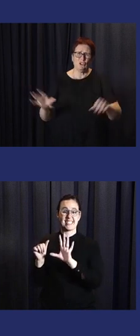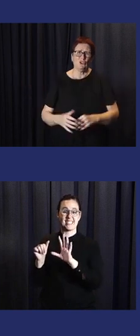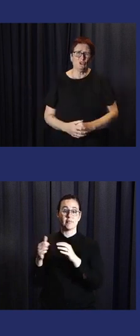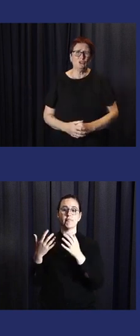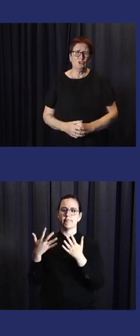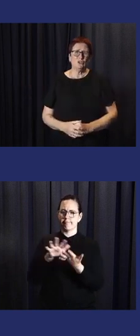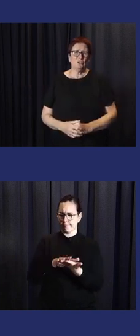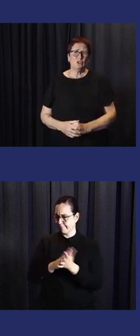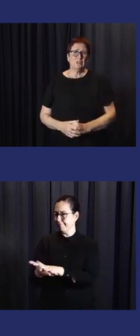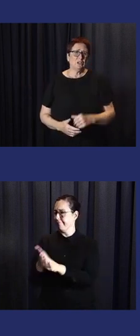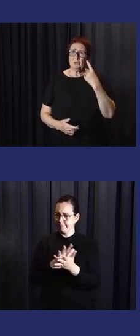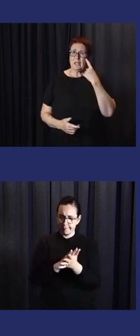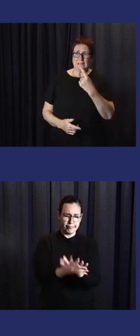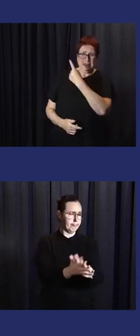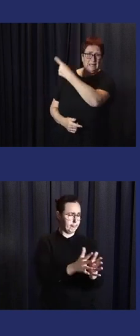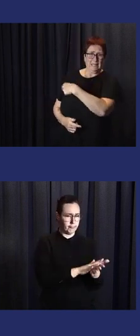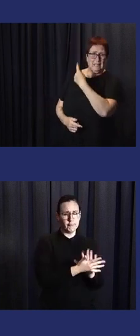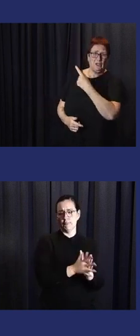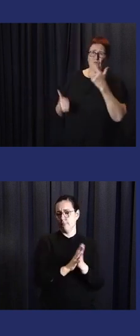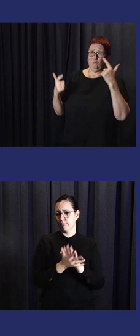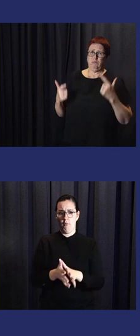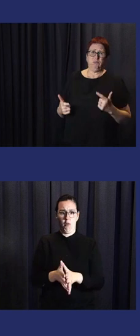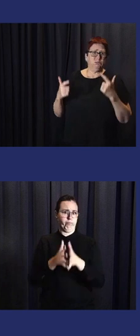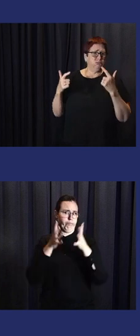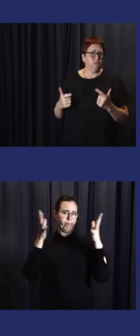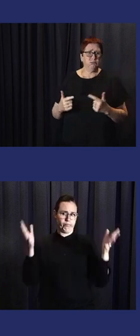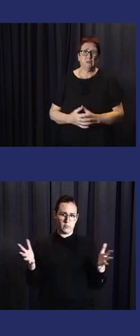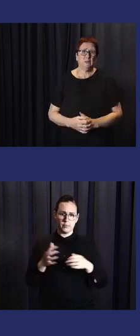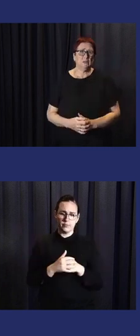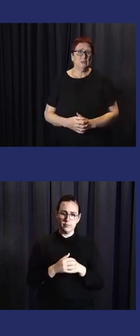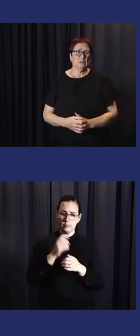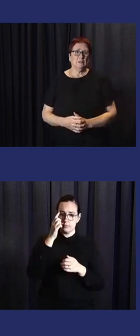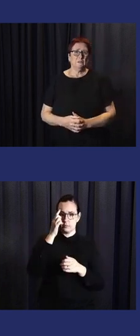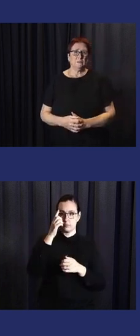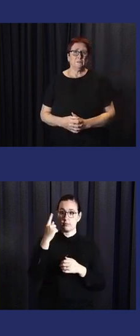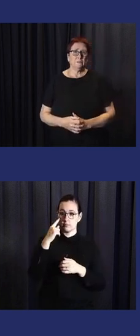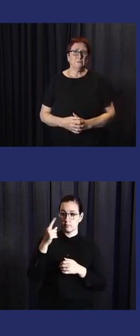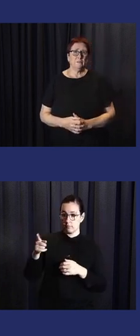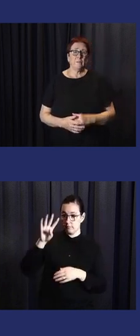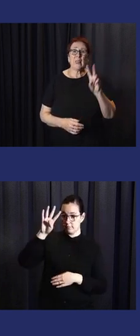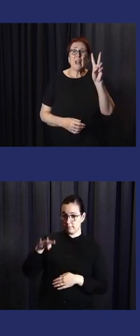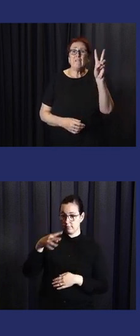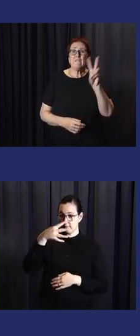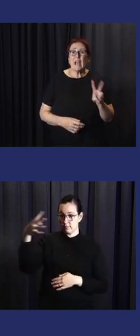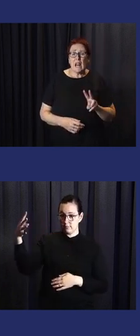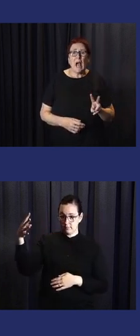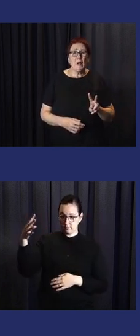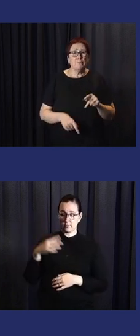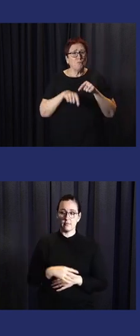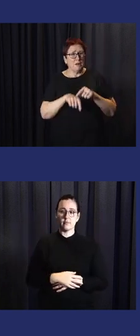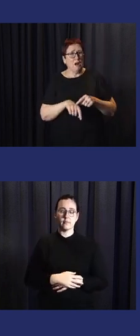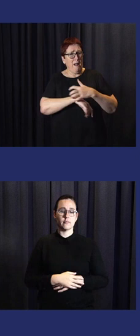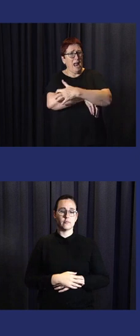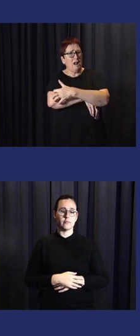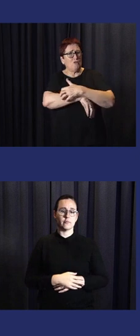And it caught a lot of damage. You can see here in this table. And